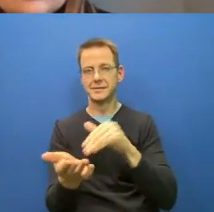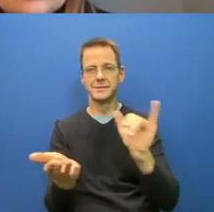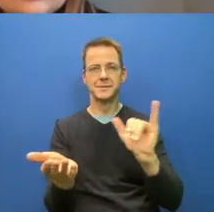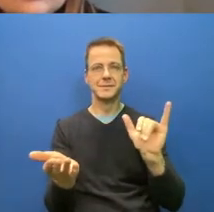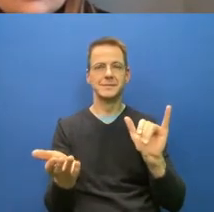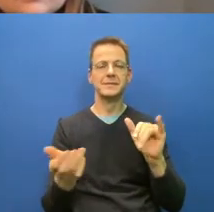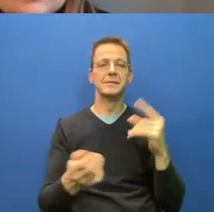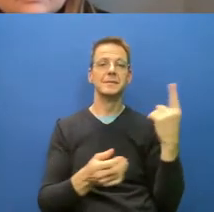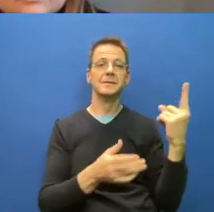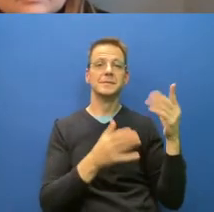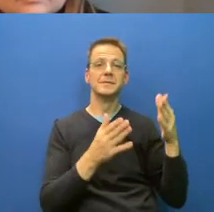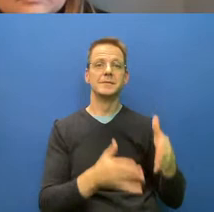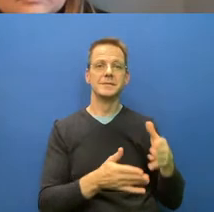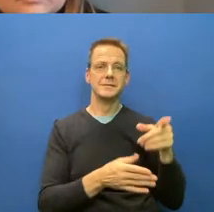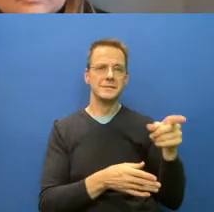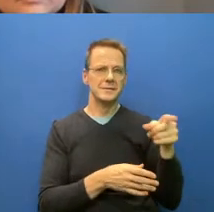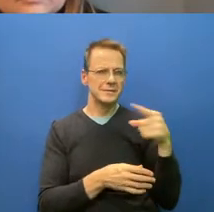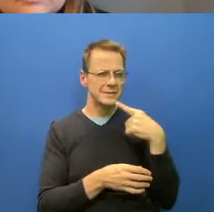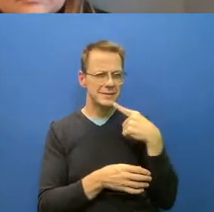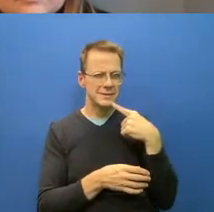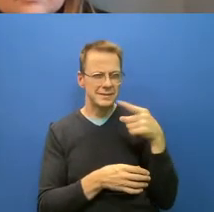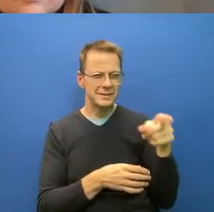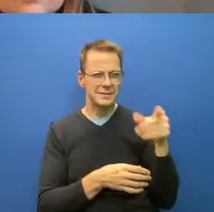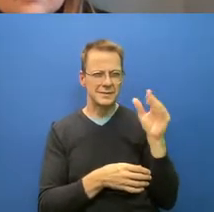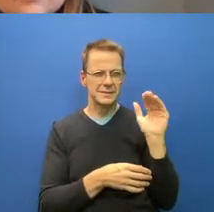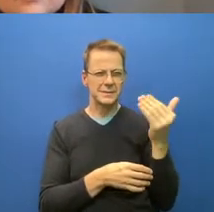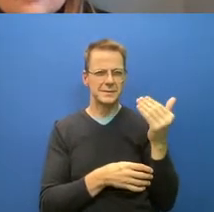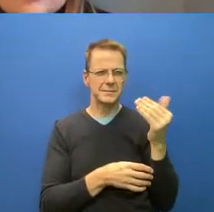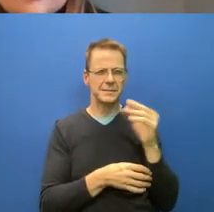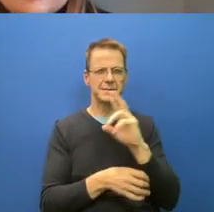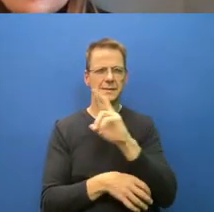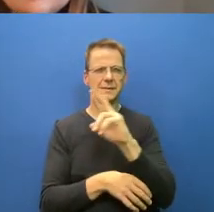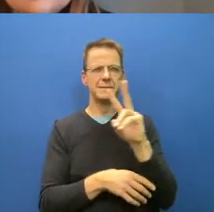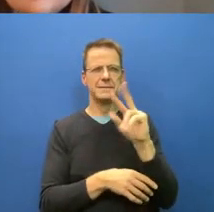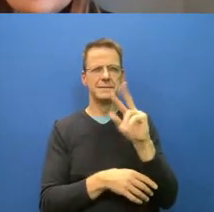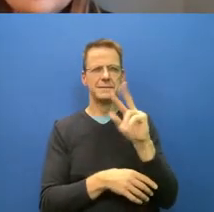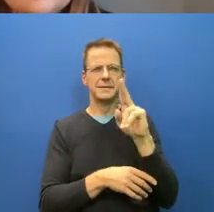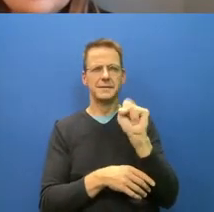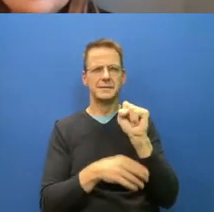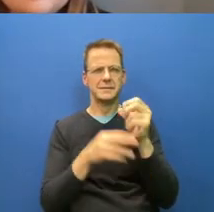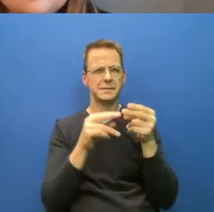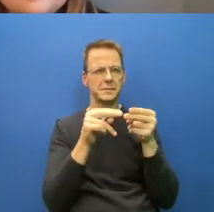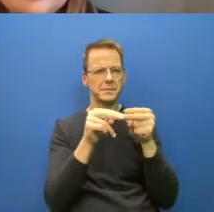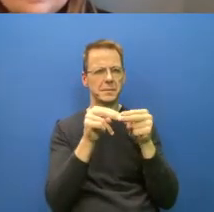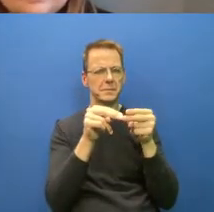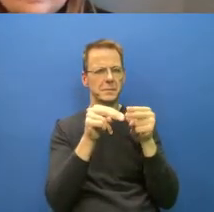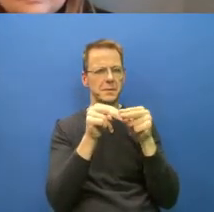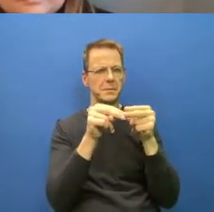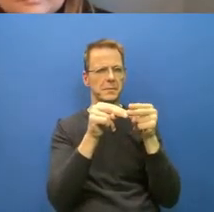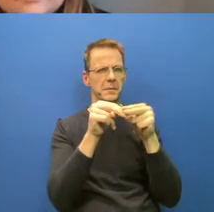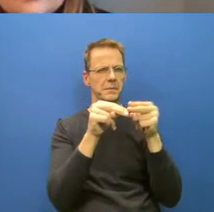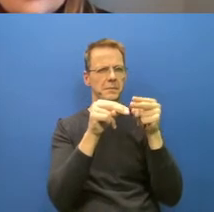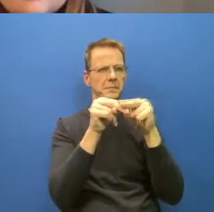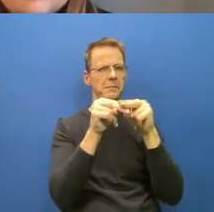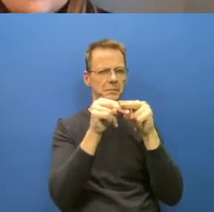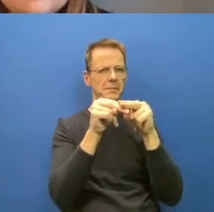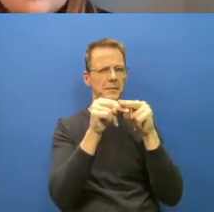are starting to creep up. Small, tiny little pocket jumps, probably similar to what you guys saw today in Ontario,